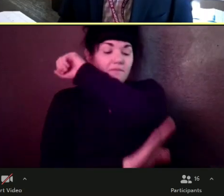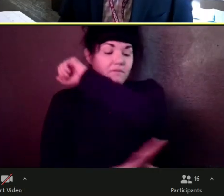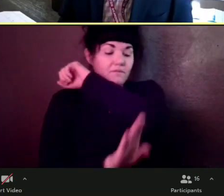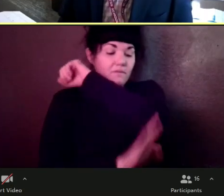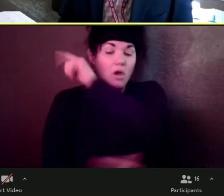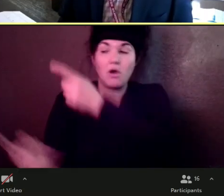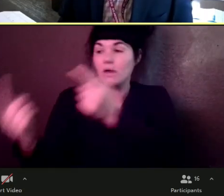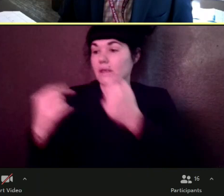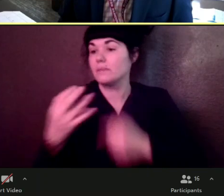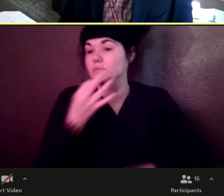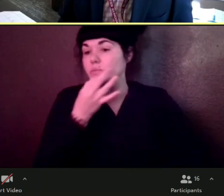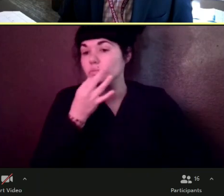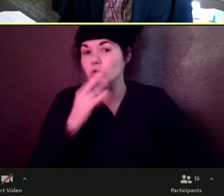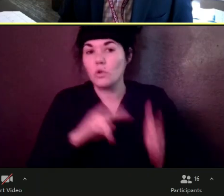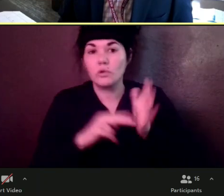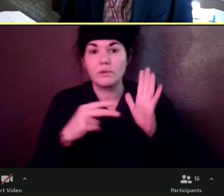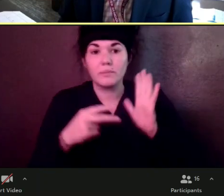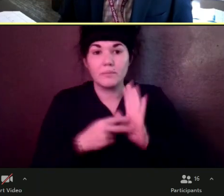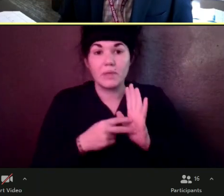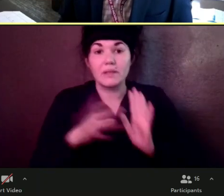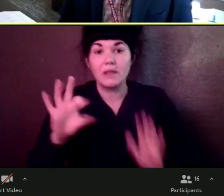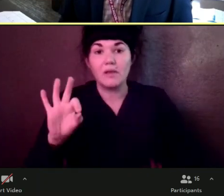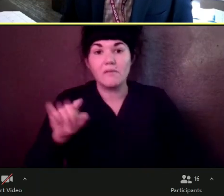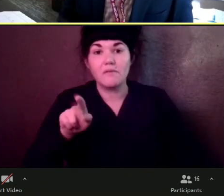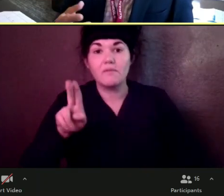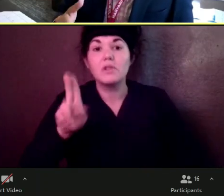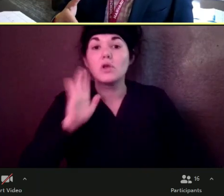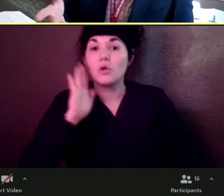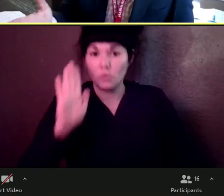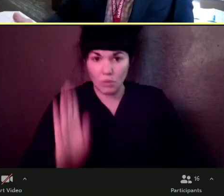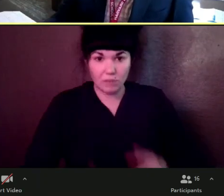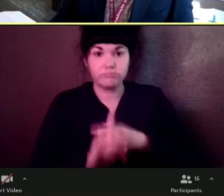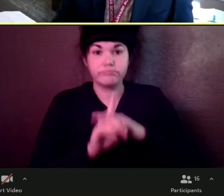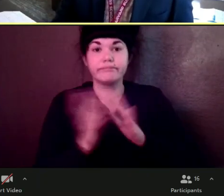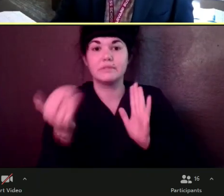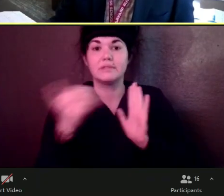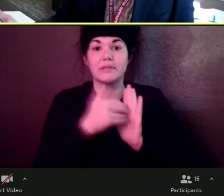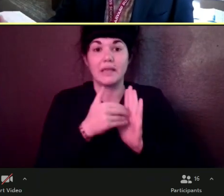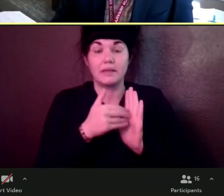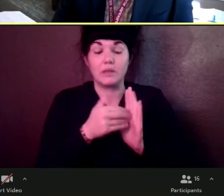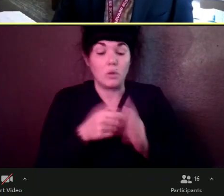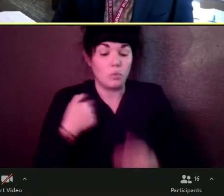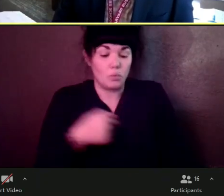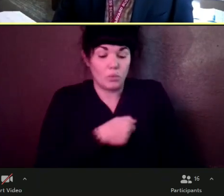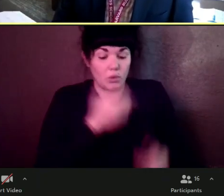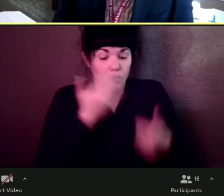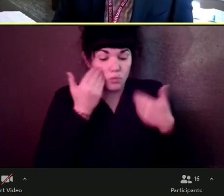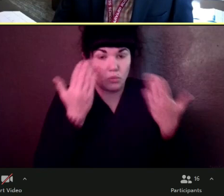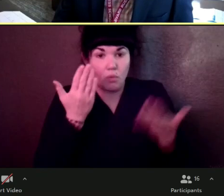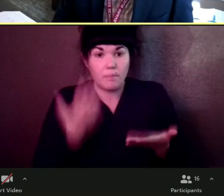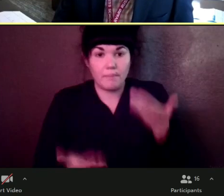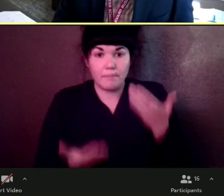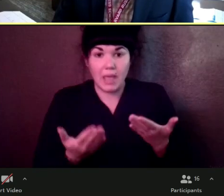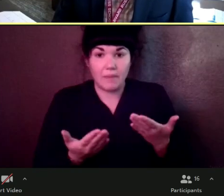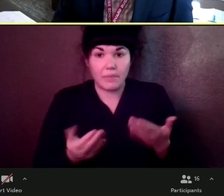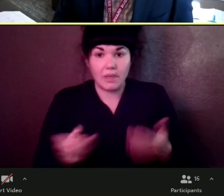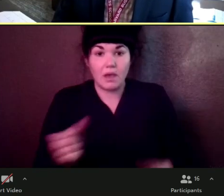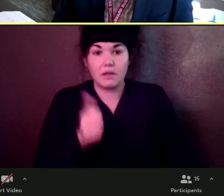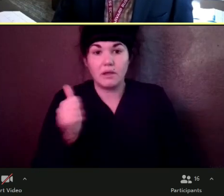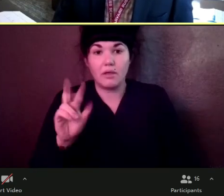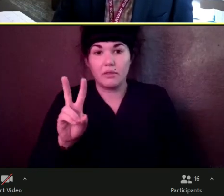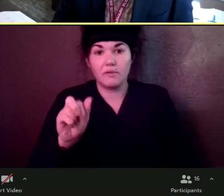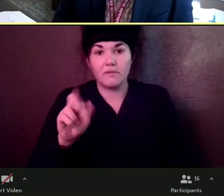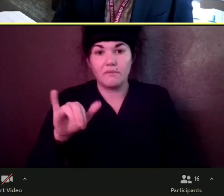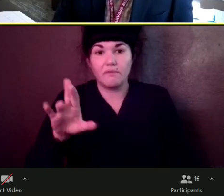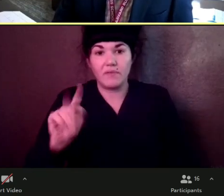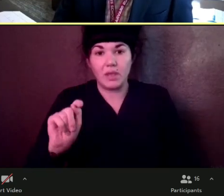be another variant that, uh, arises, um, while we work to get everybody vaccinated. Cause we still have, cause you know, we